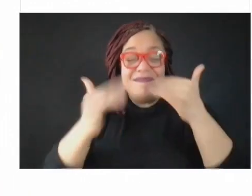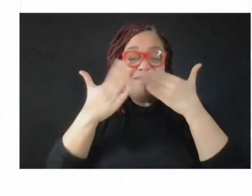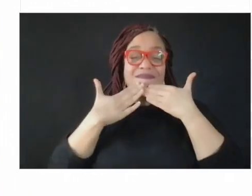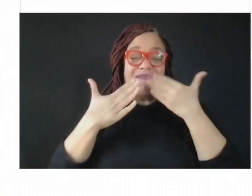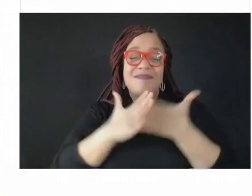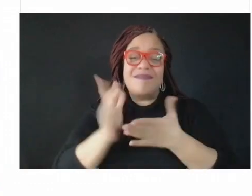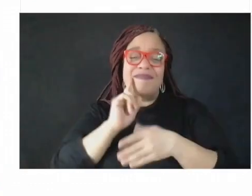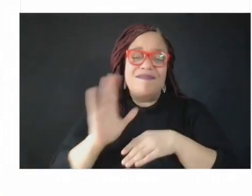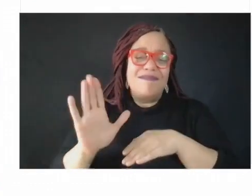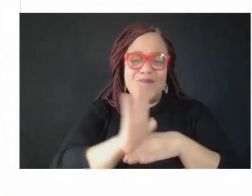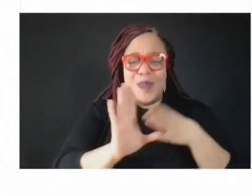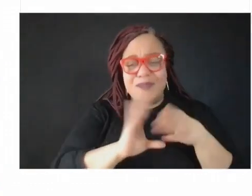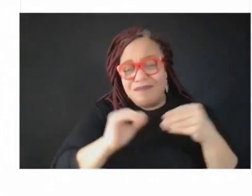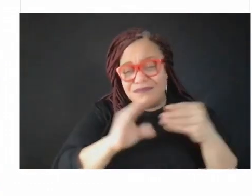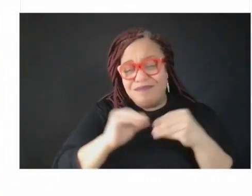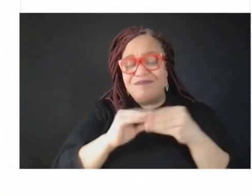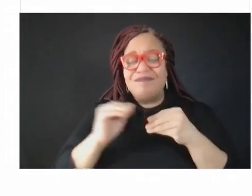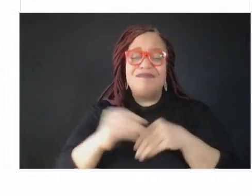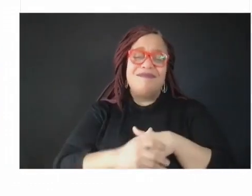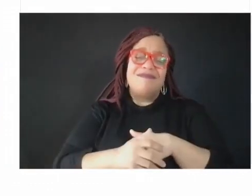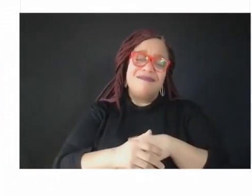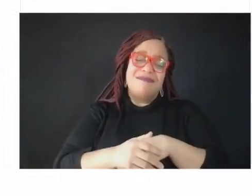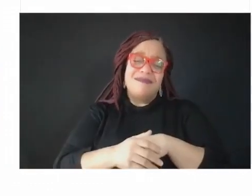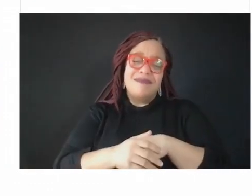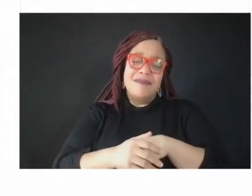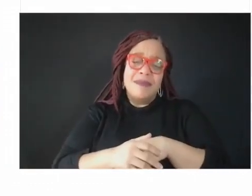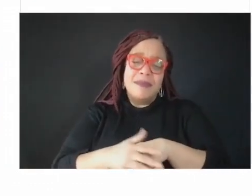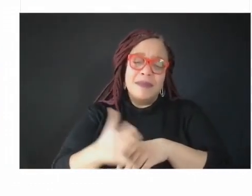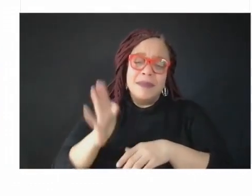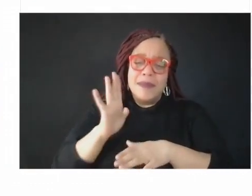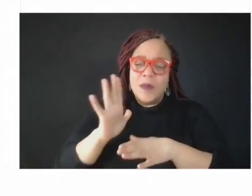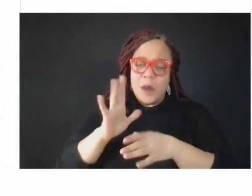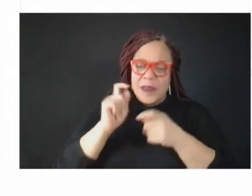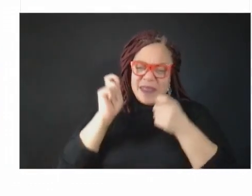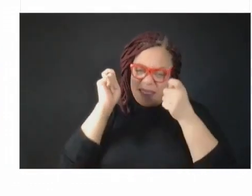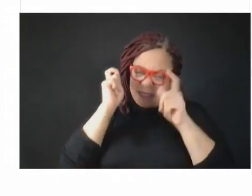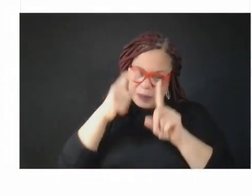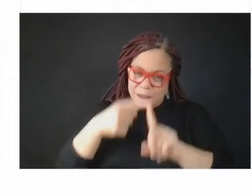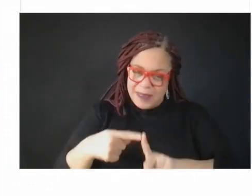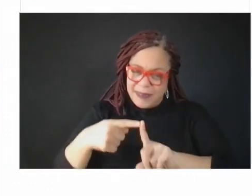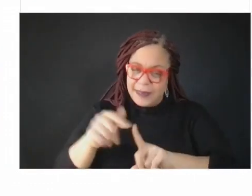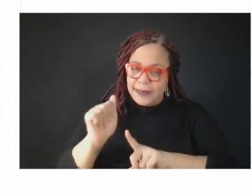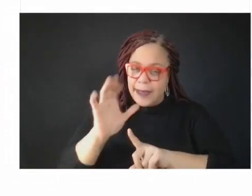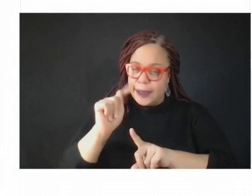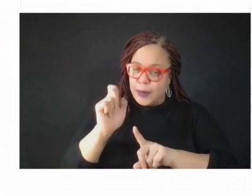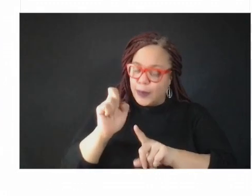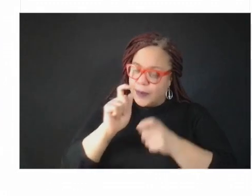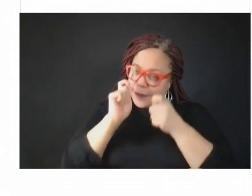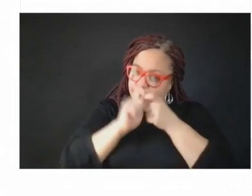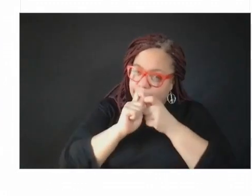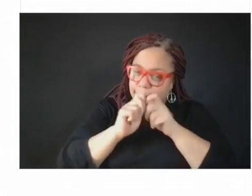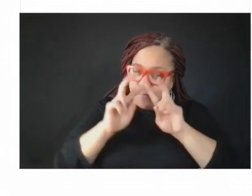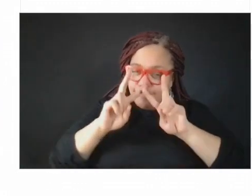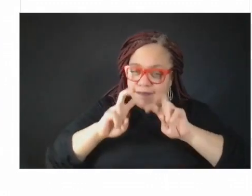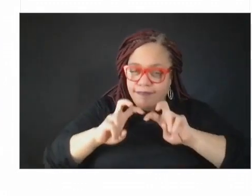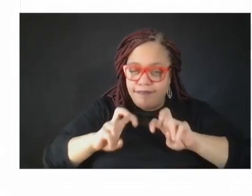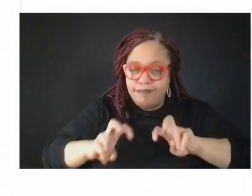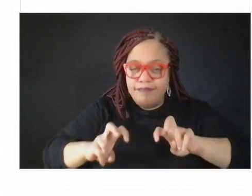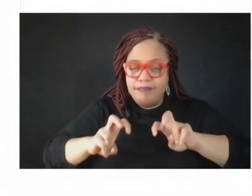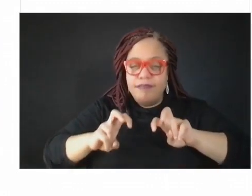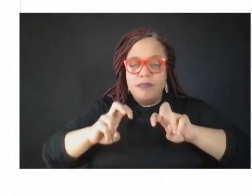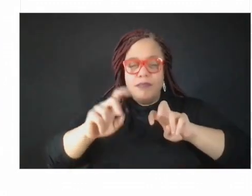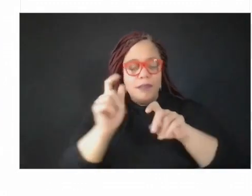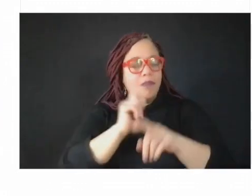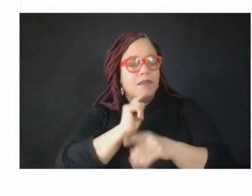you know, acute analyses of of where change is needed. Thank you to the public for your input and your questions.